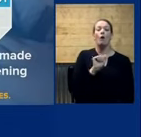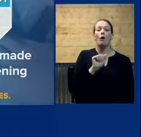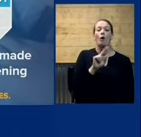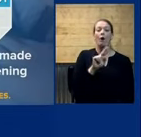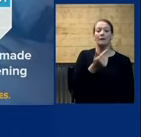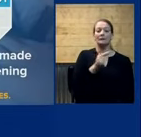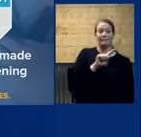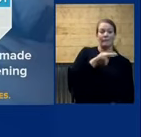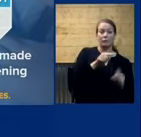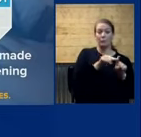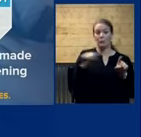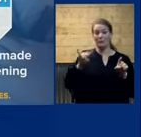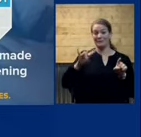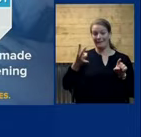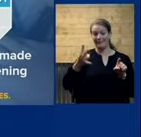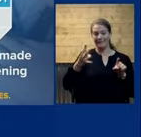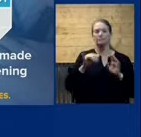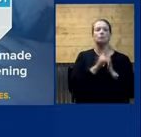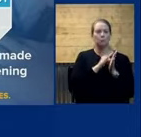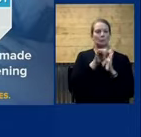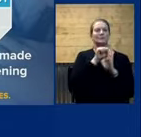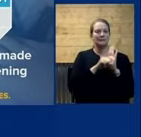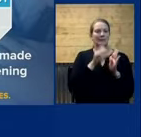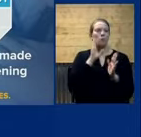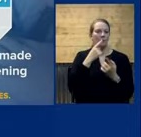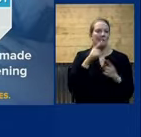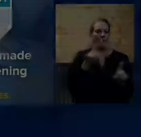announce a decision on whether or not those schools reopen. let's open. you.